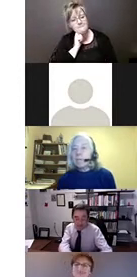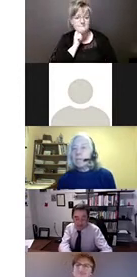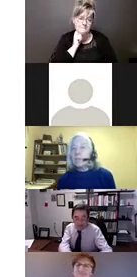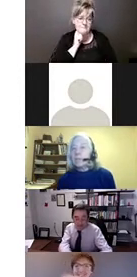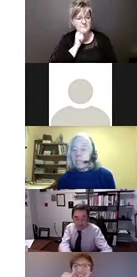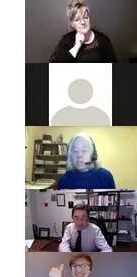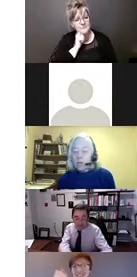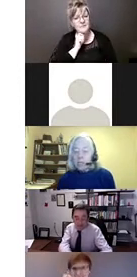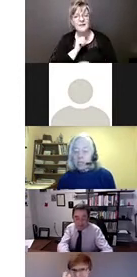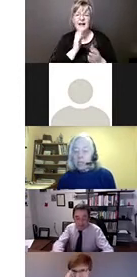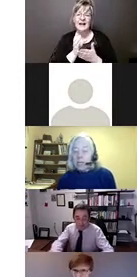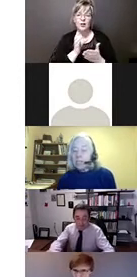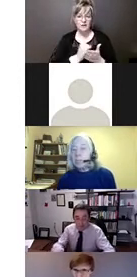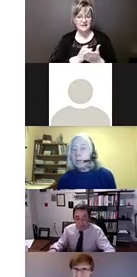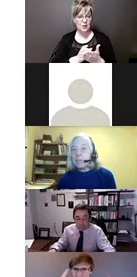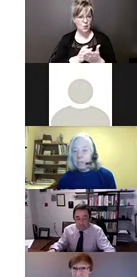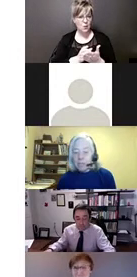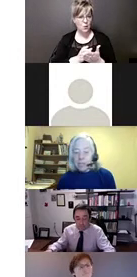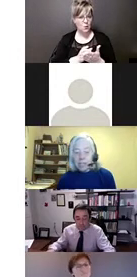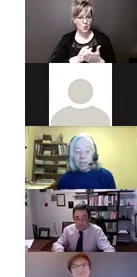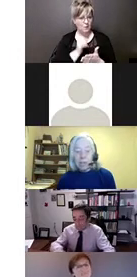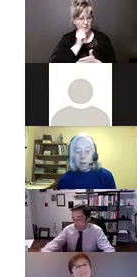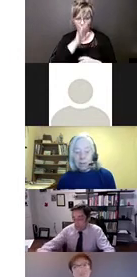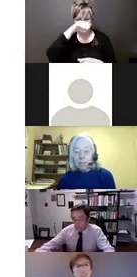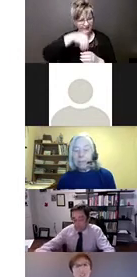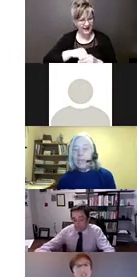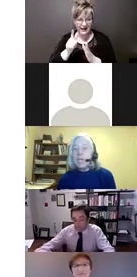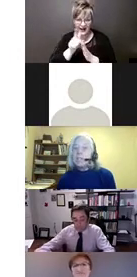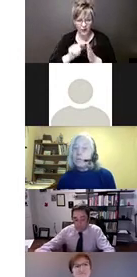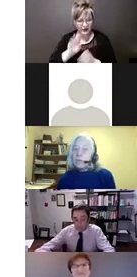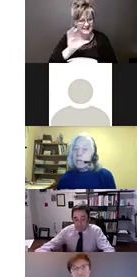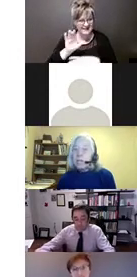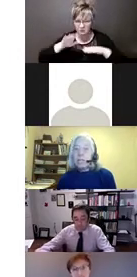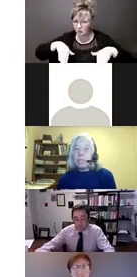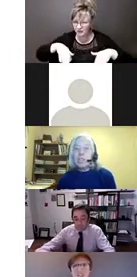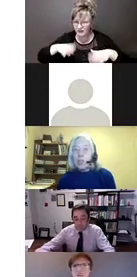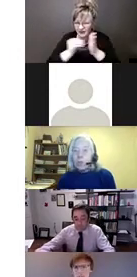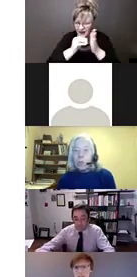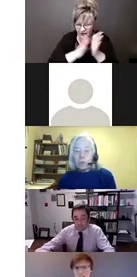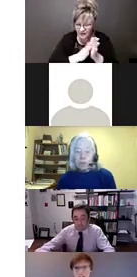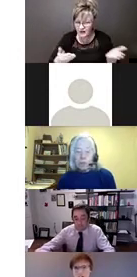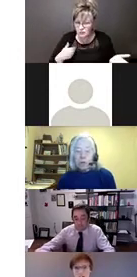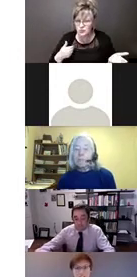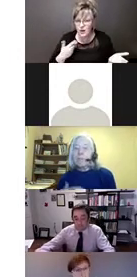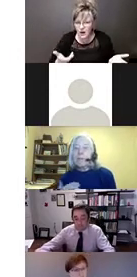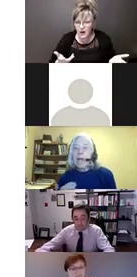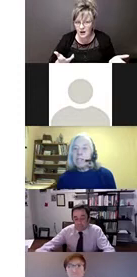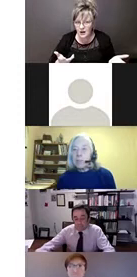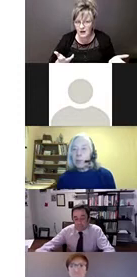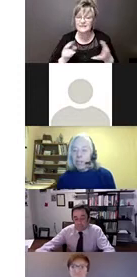example, is not yet part of Canadian law. So we are making a slow move from